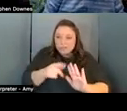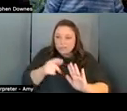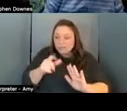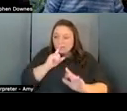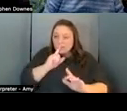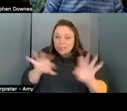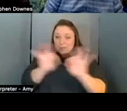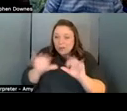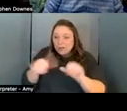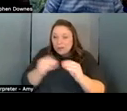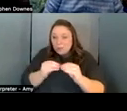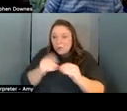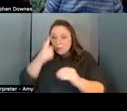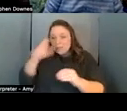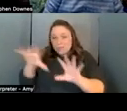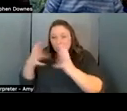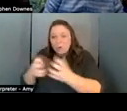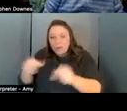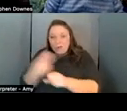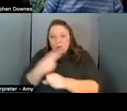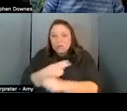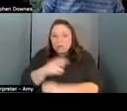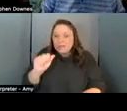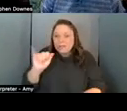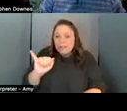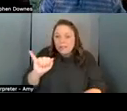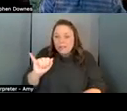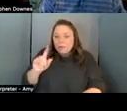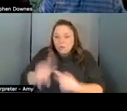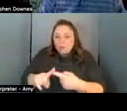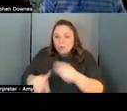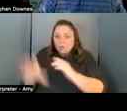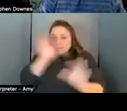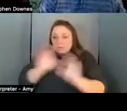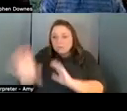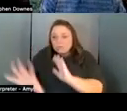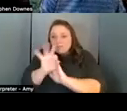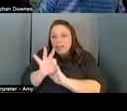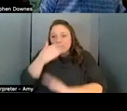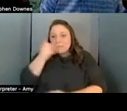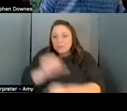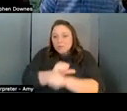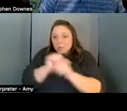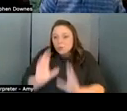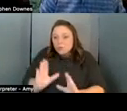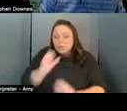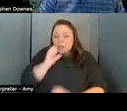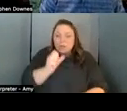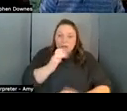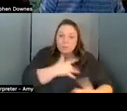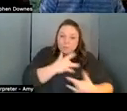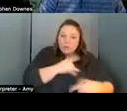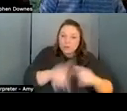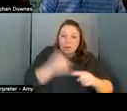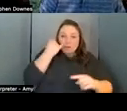employers can use artificial intelligence simply to find the best employee and not worry about whether they have a